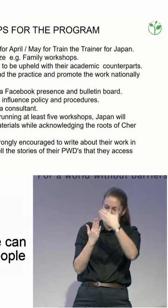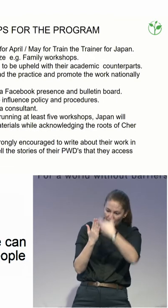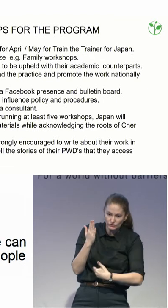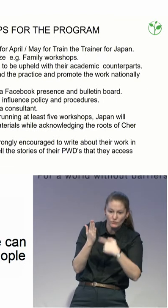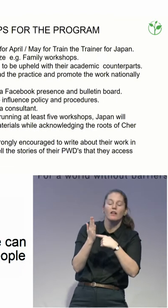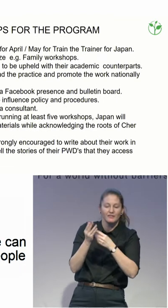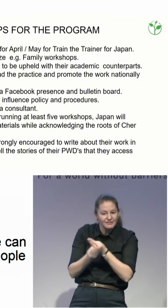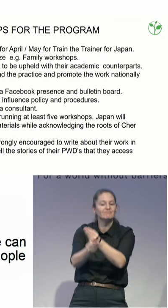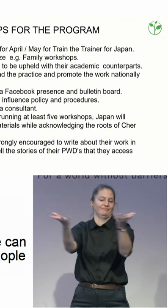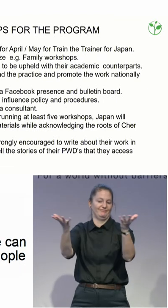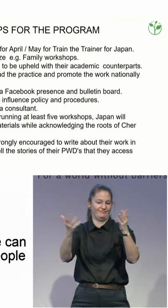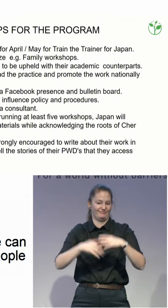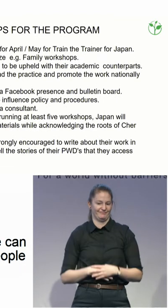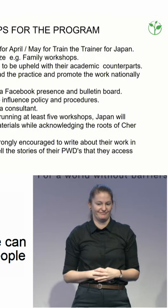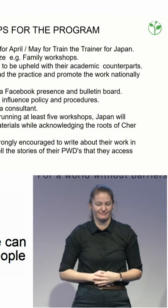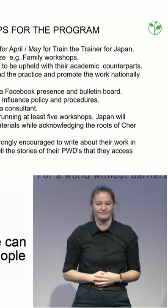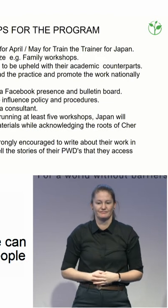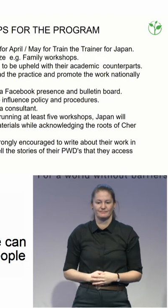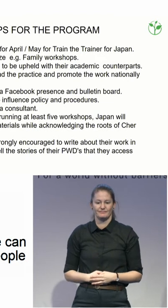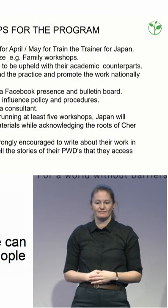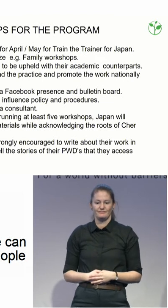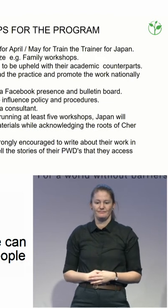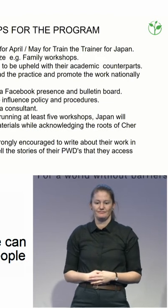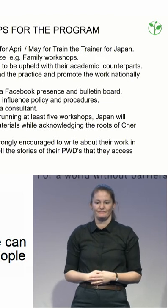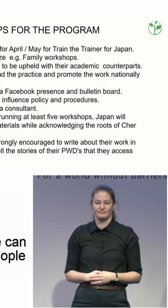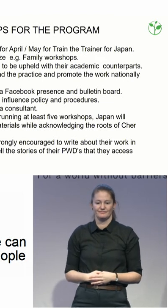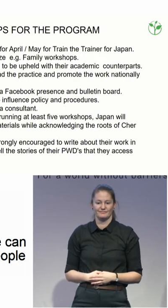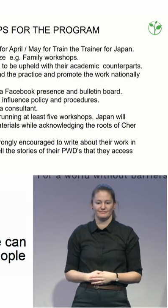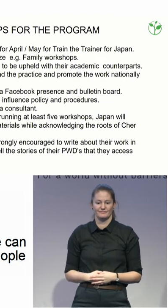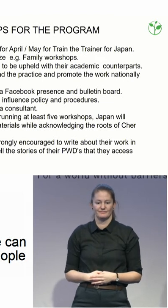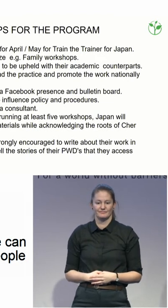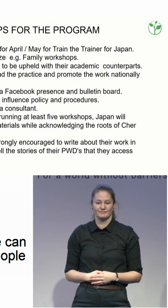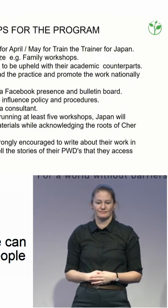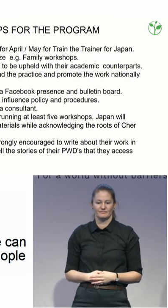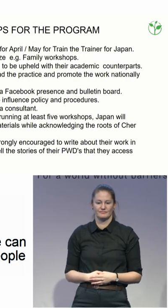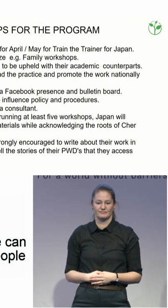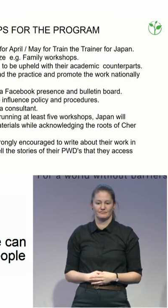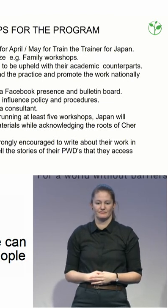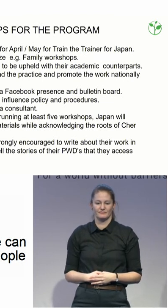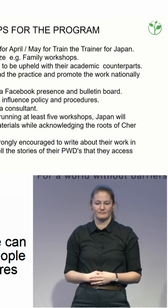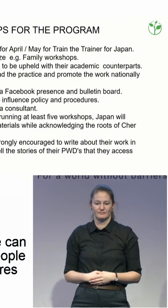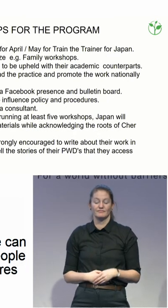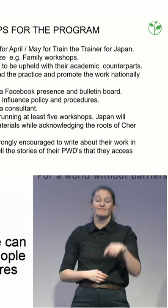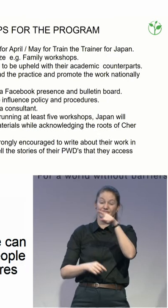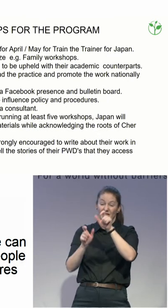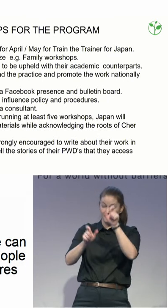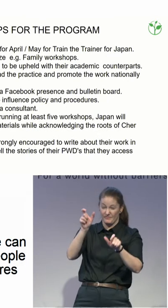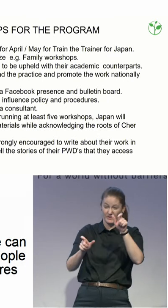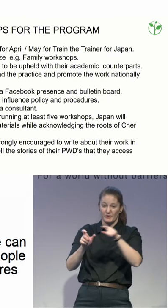necessarily in the practice, but with policy and procedures so that that area is also